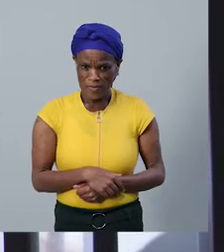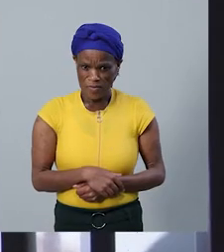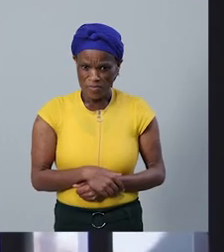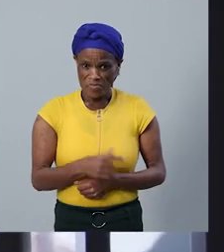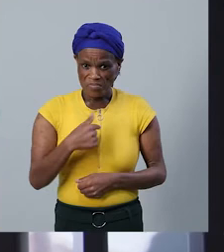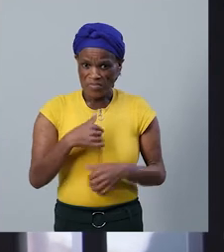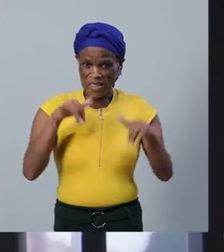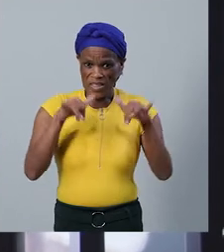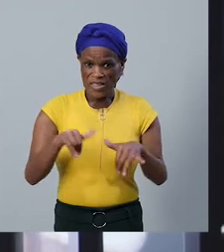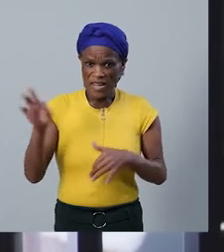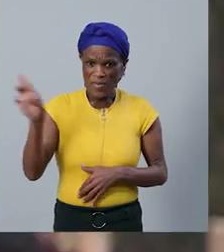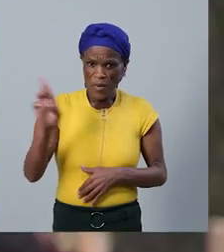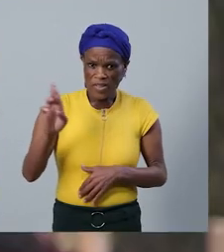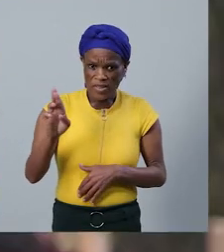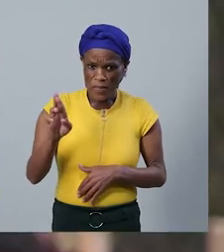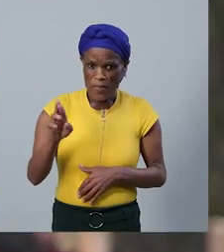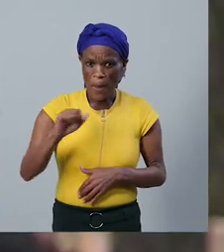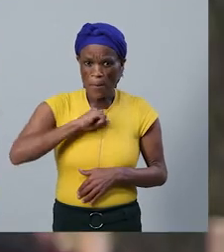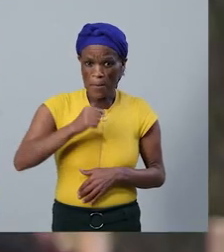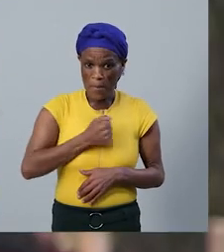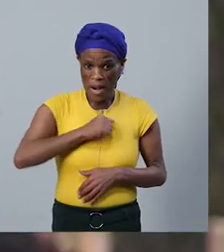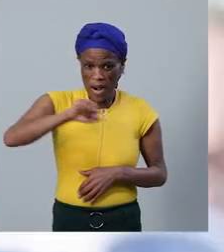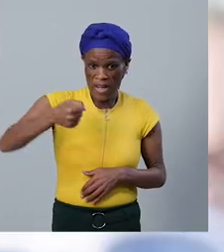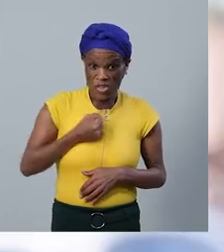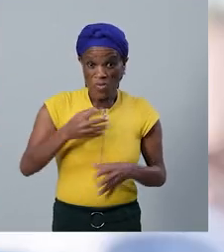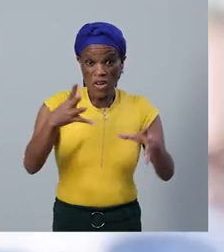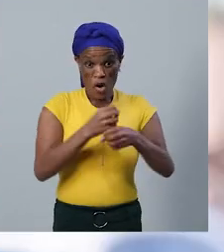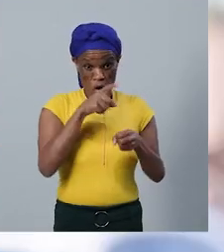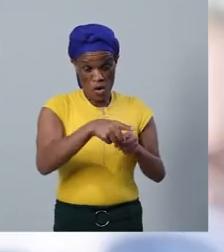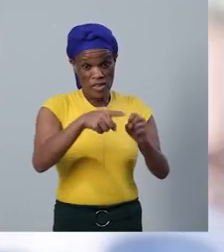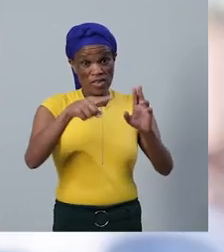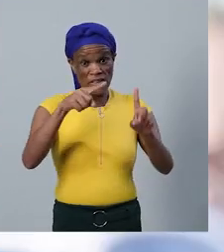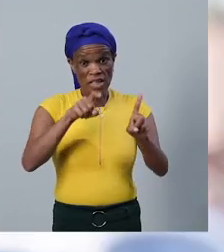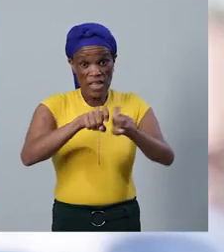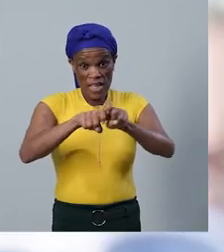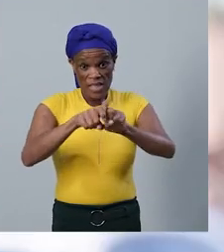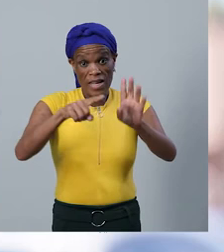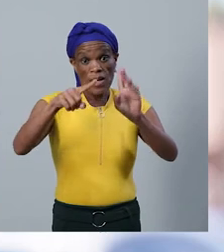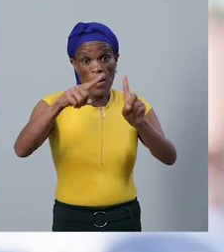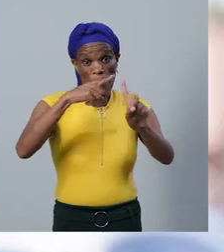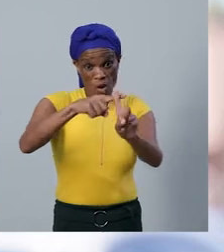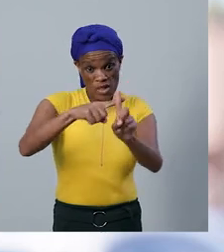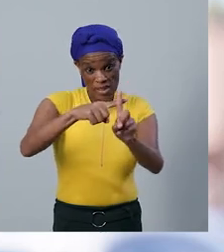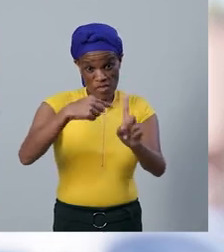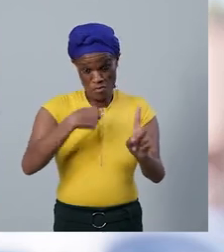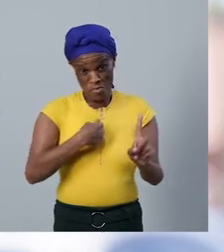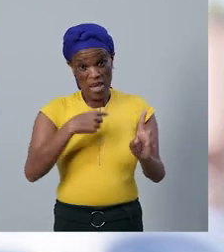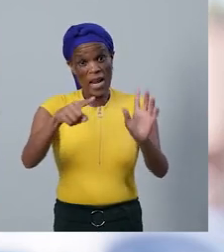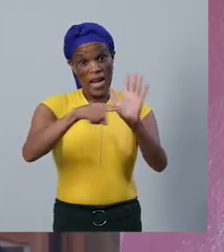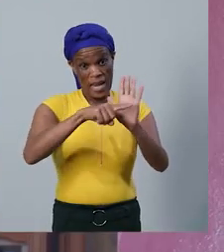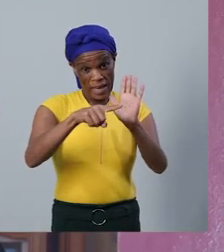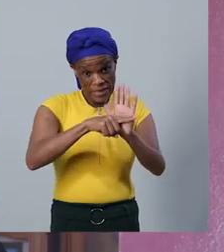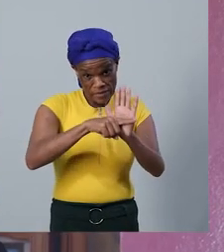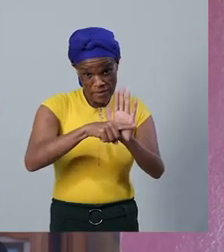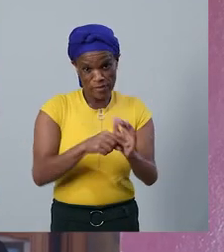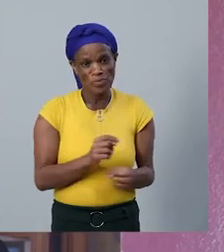It's a bad thing. I never to into it. and then I tried to heal a little but not anything in shop